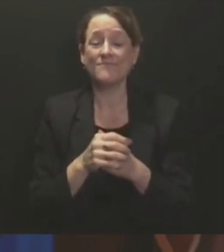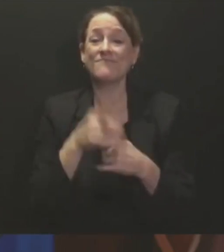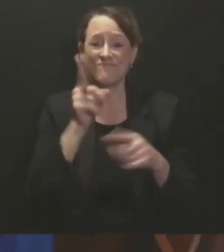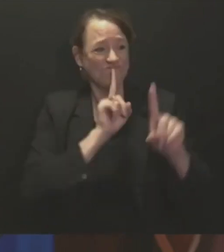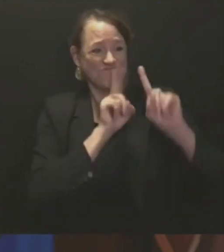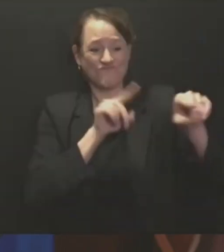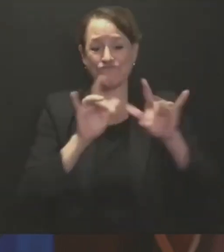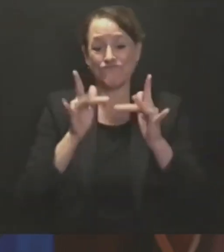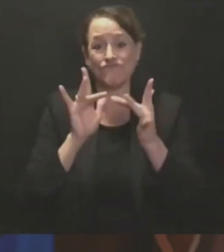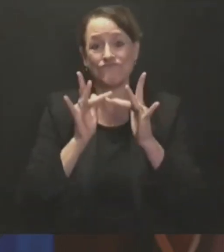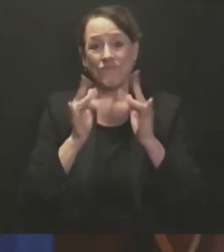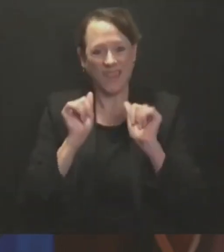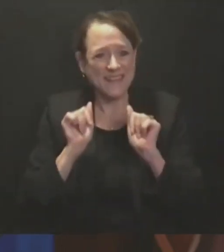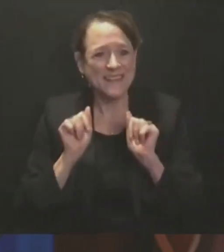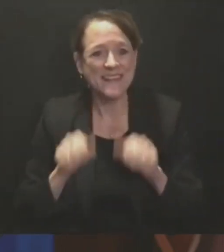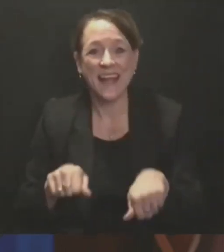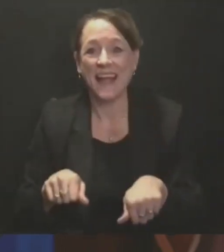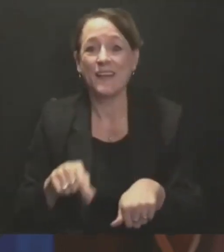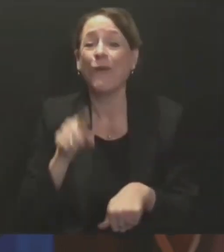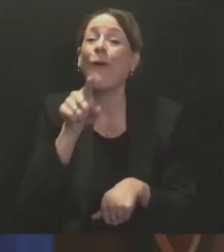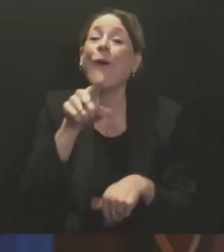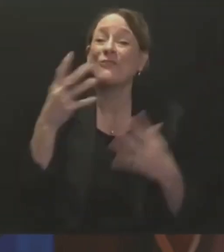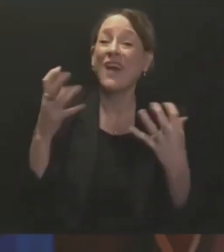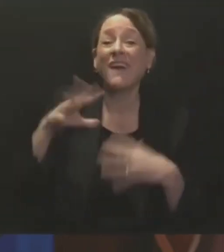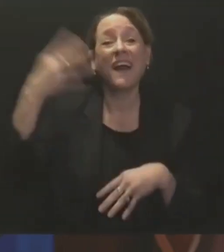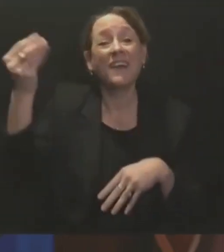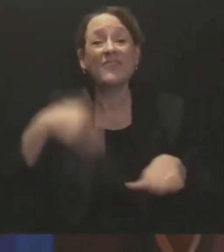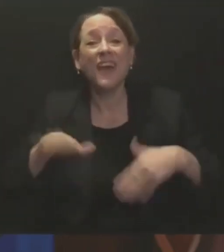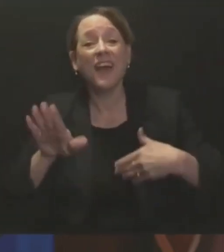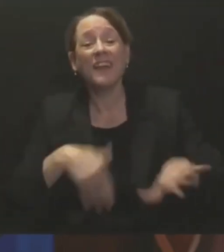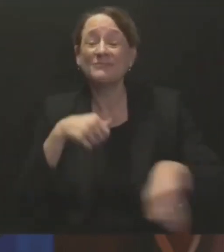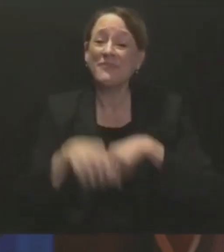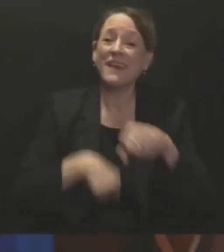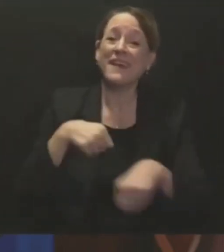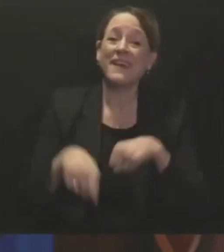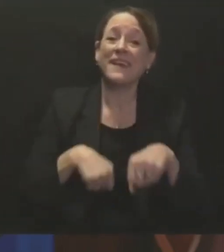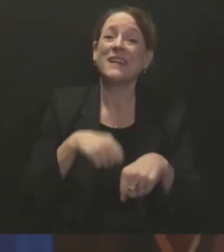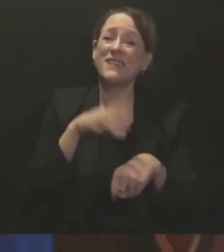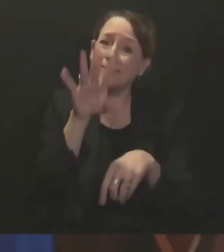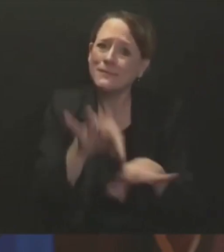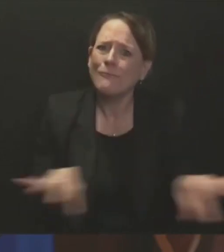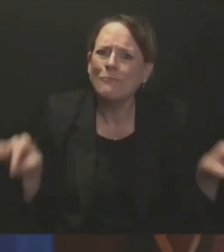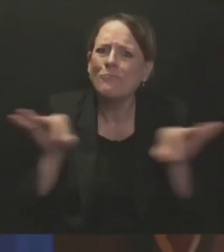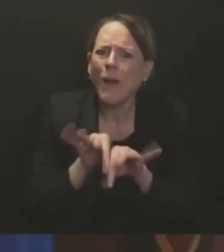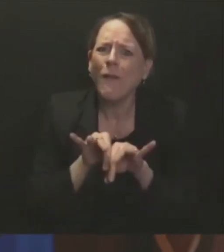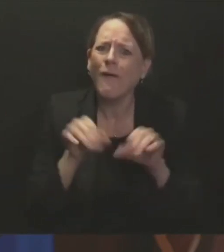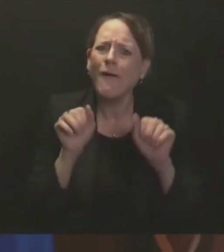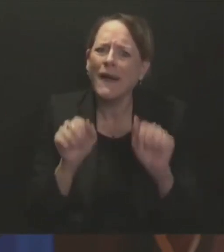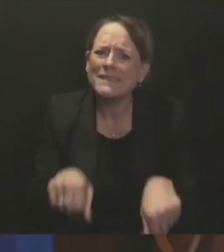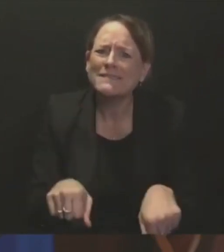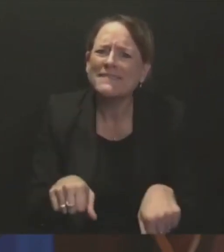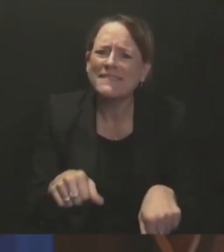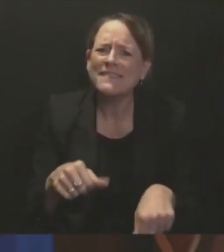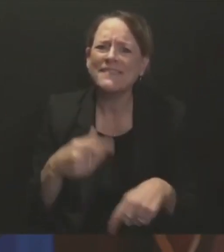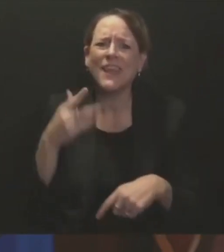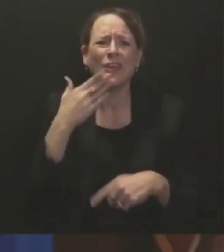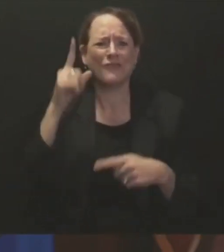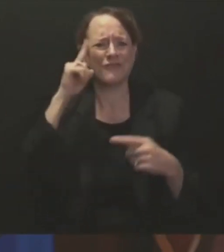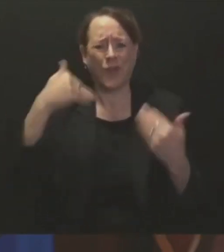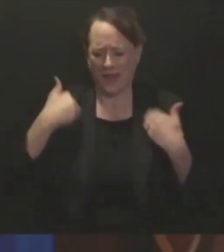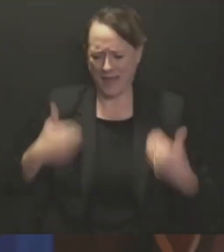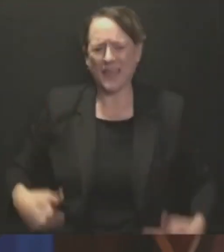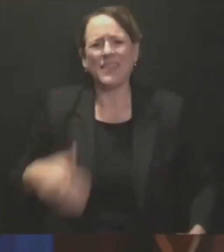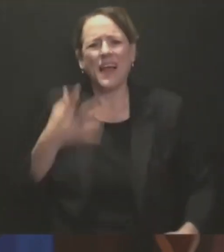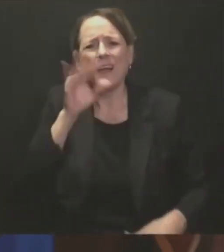now more than ever to get some exercise and take good care of our physical and mental health. Or if you think you might have been